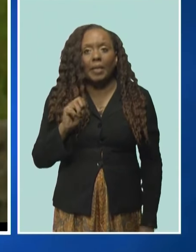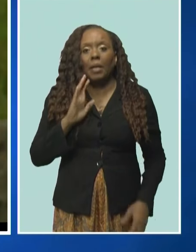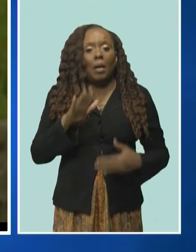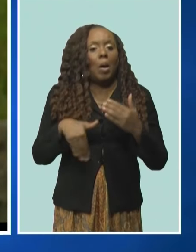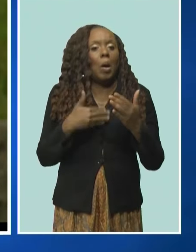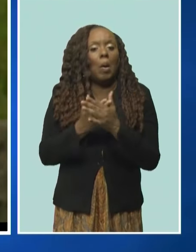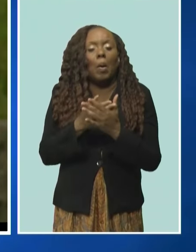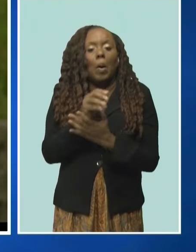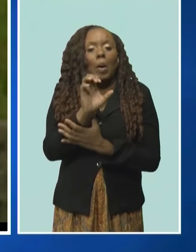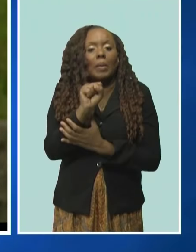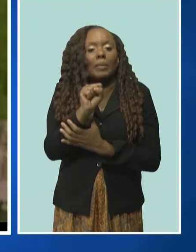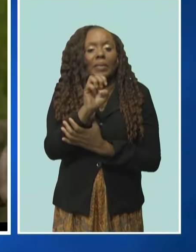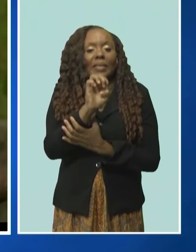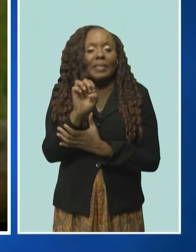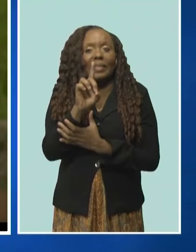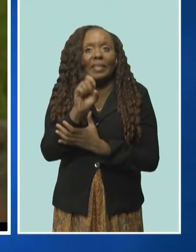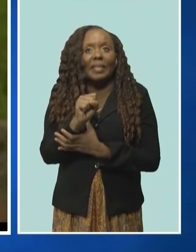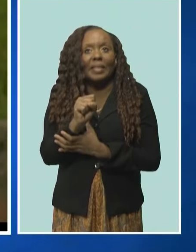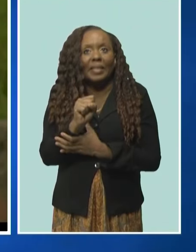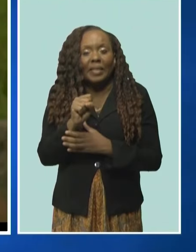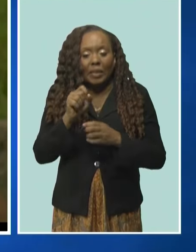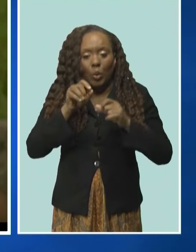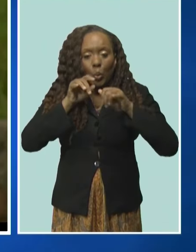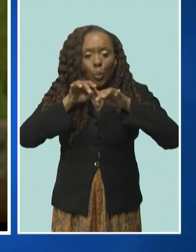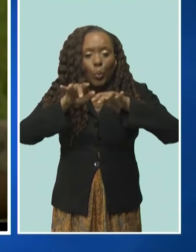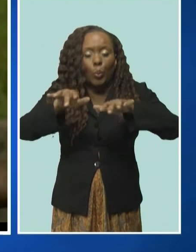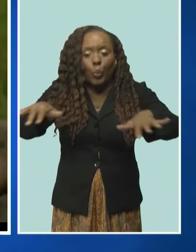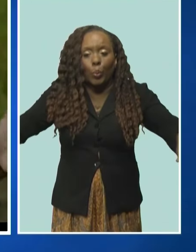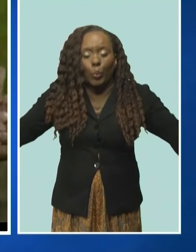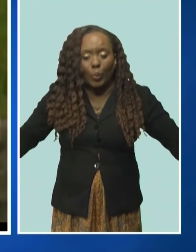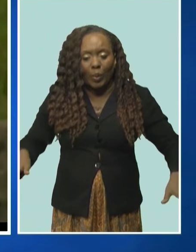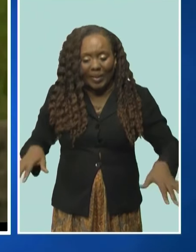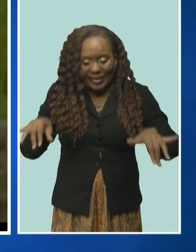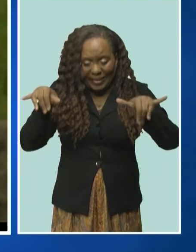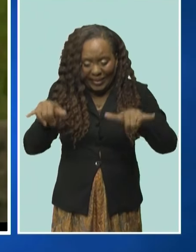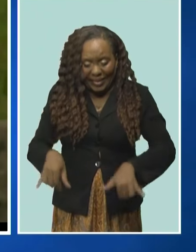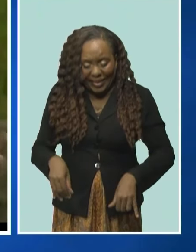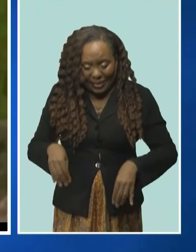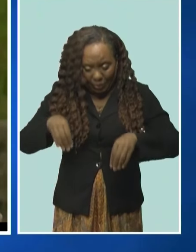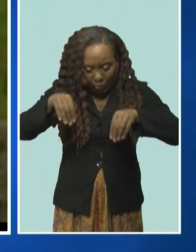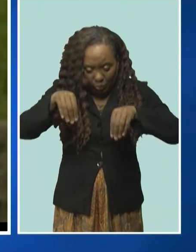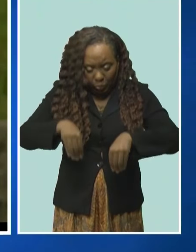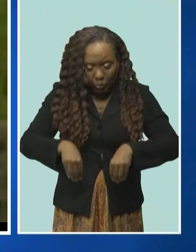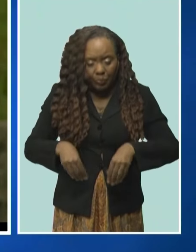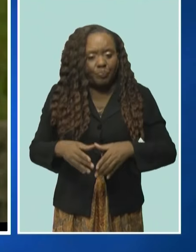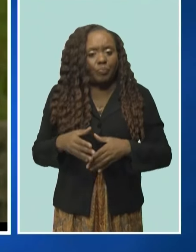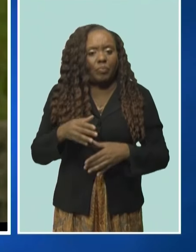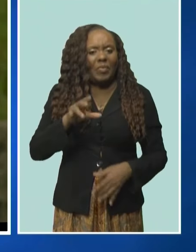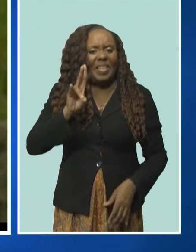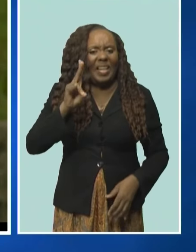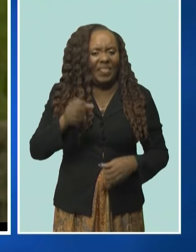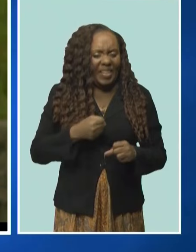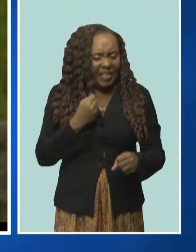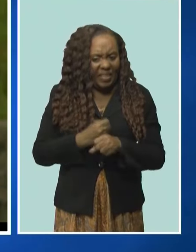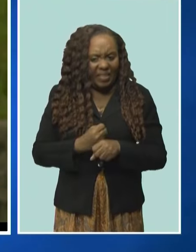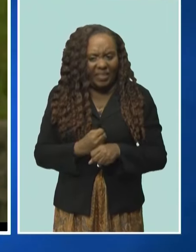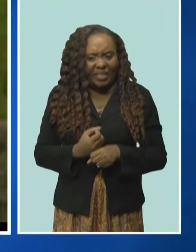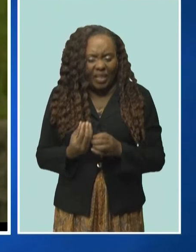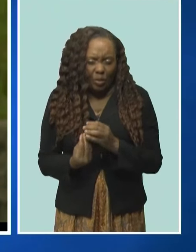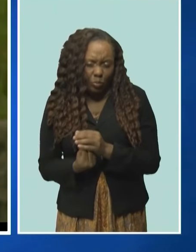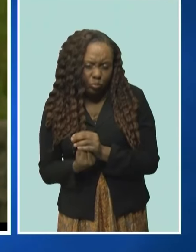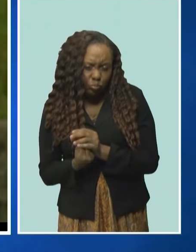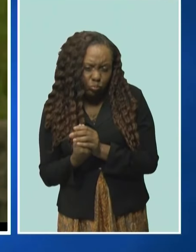in the ground for as long as seven years. So you can't just get rid of Cowich. You need a